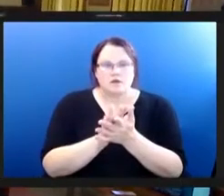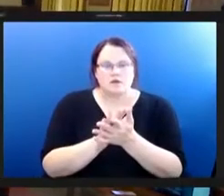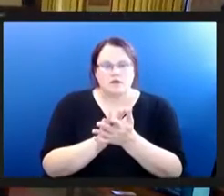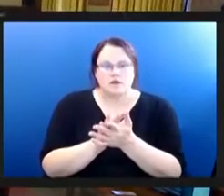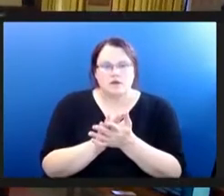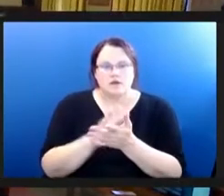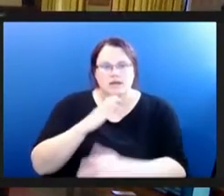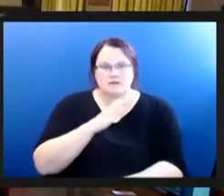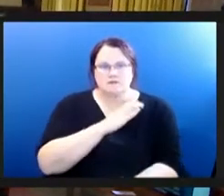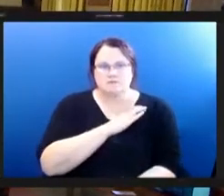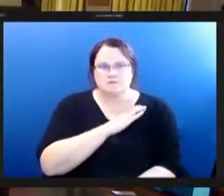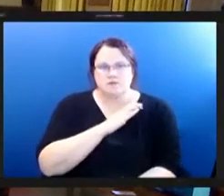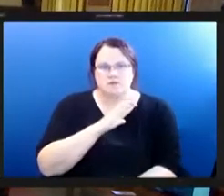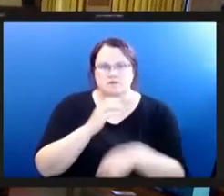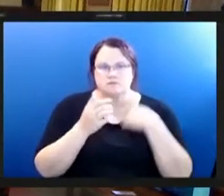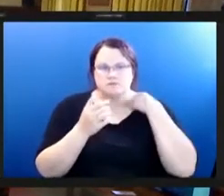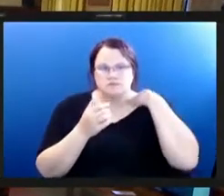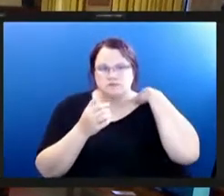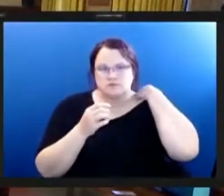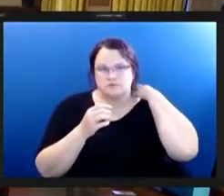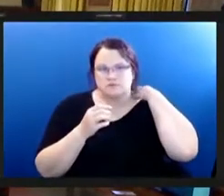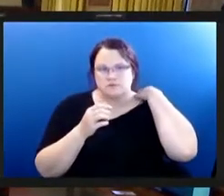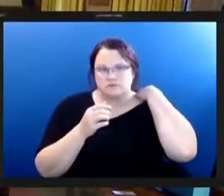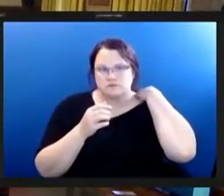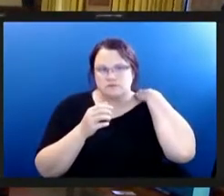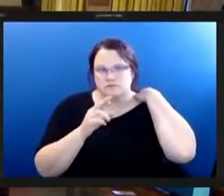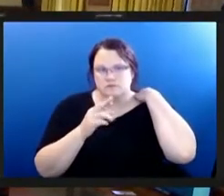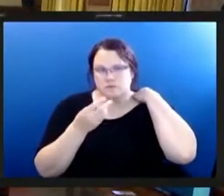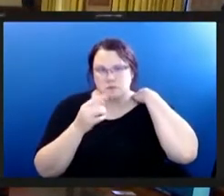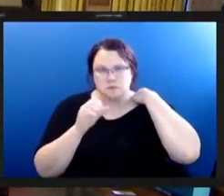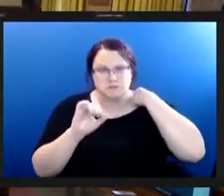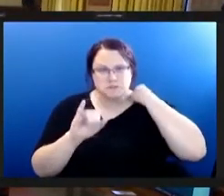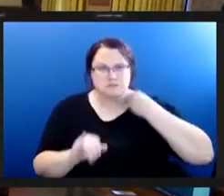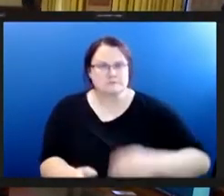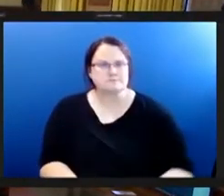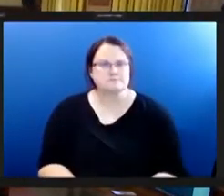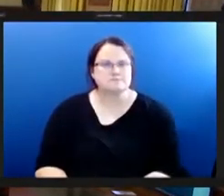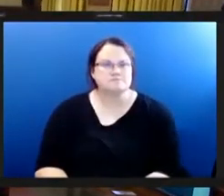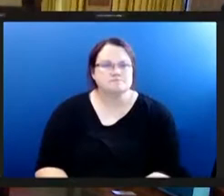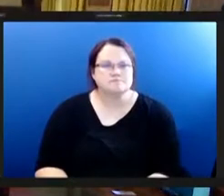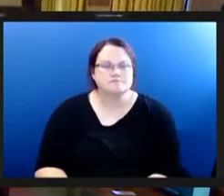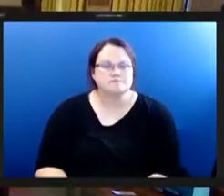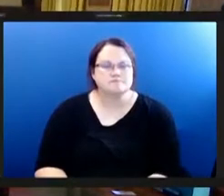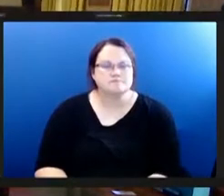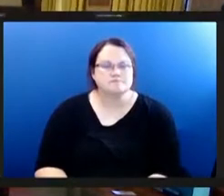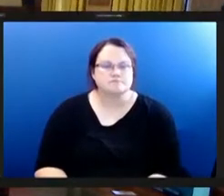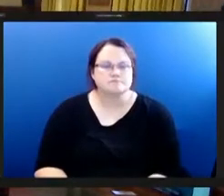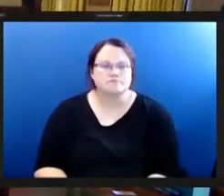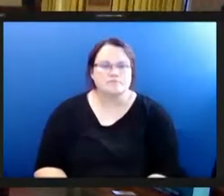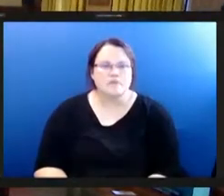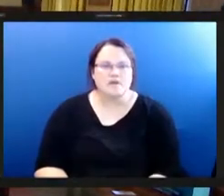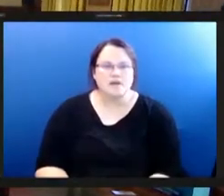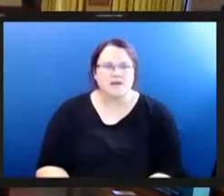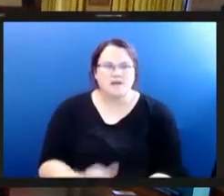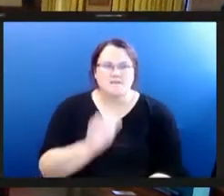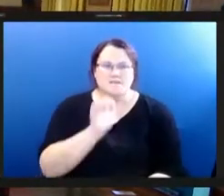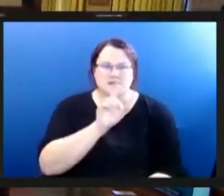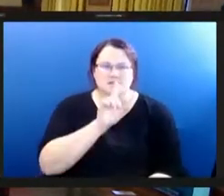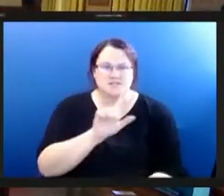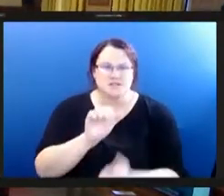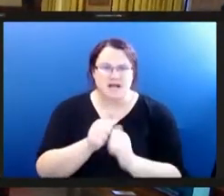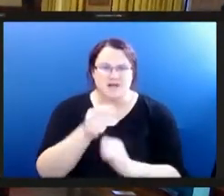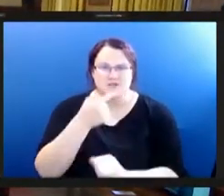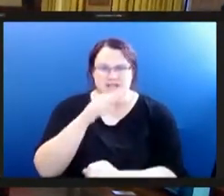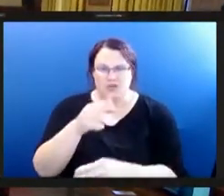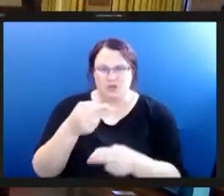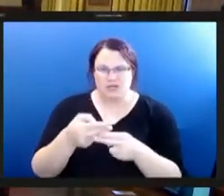councilman um so next we have and again forgive my pronunciation abdul kadir charambo followed by